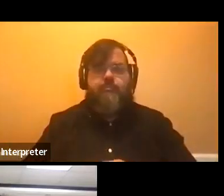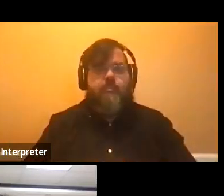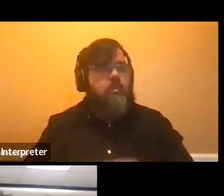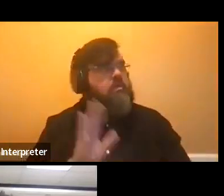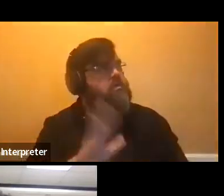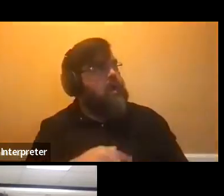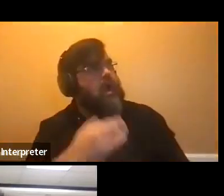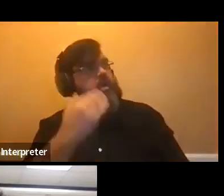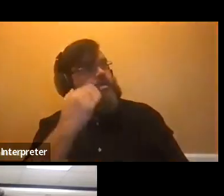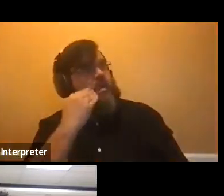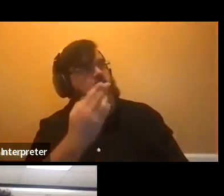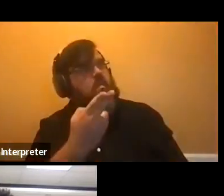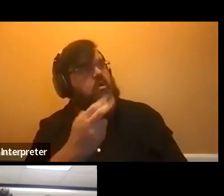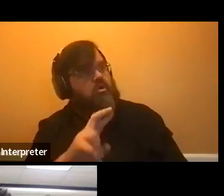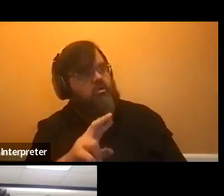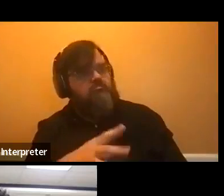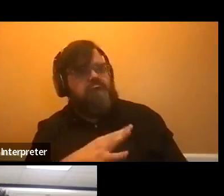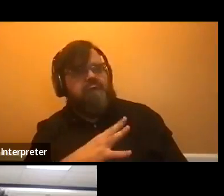awesome.